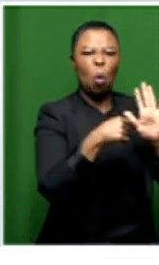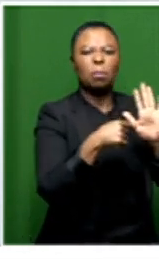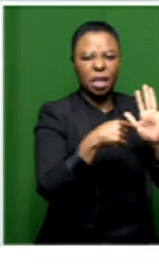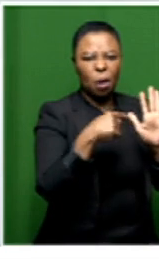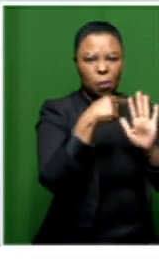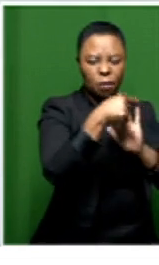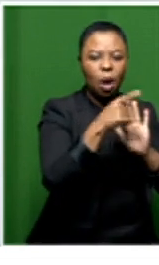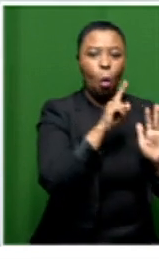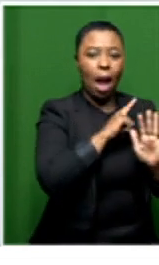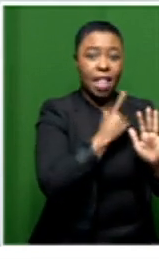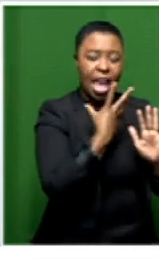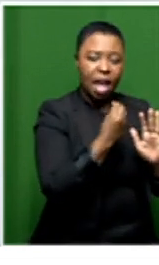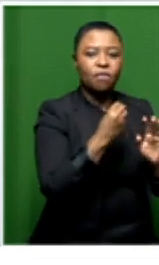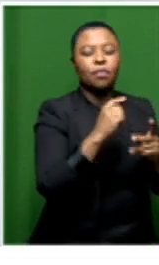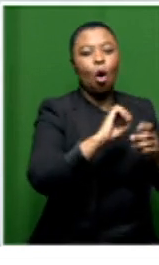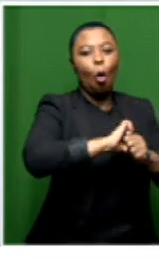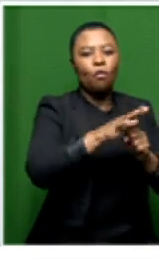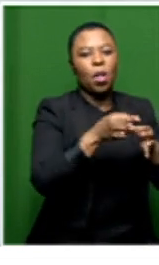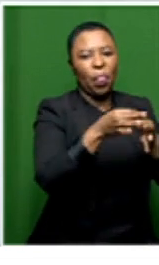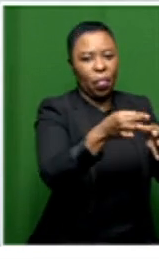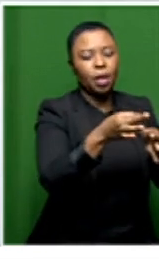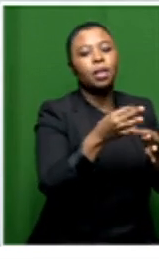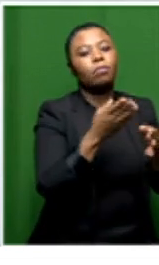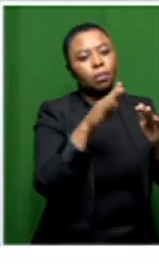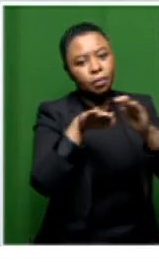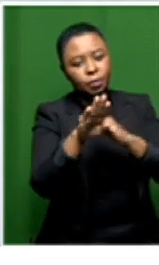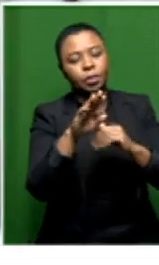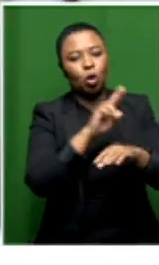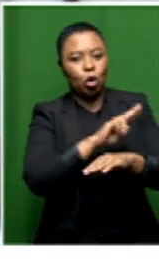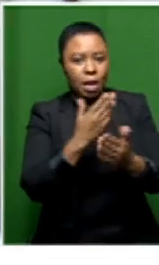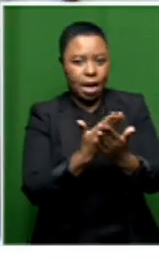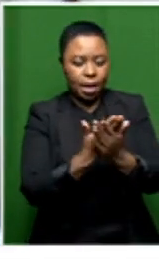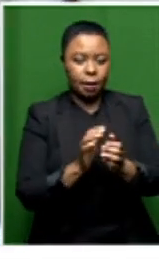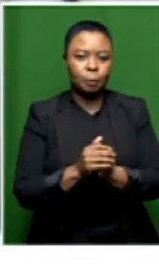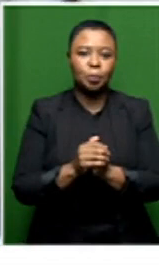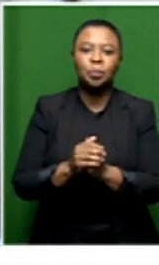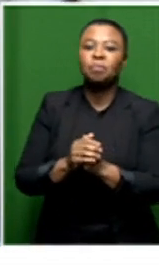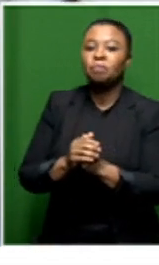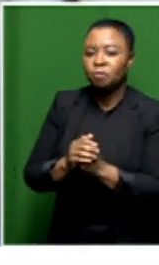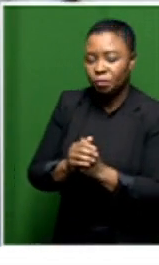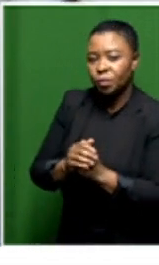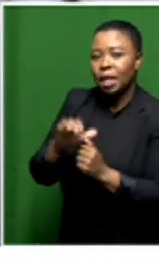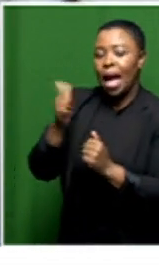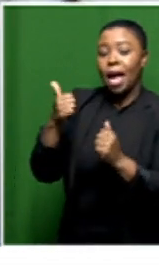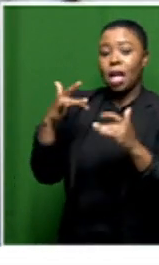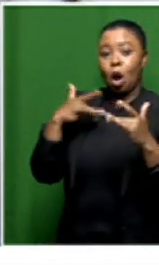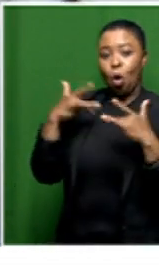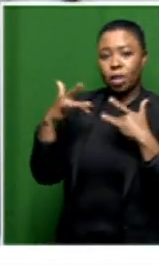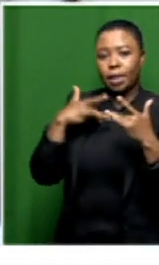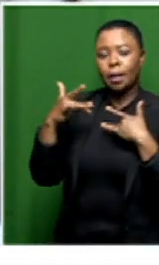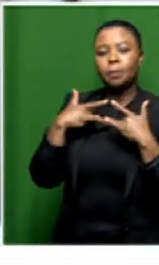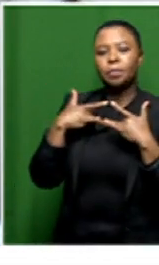have acute covert and land up in hospital professor pretourias one of the other concerns of course